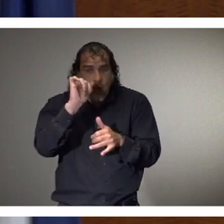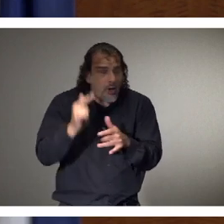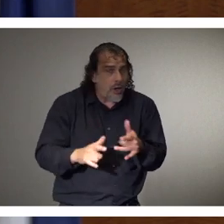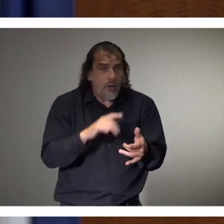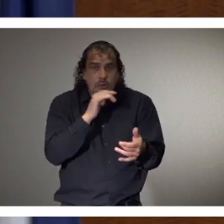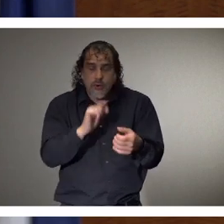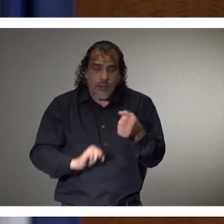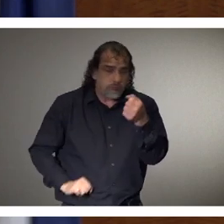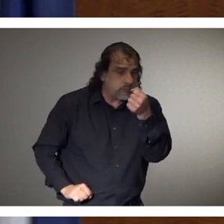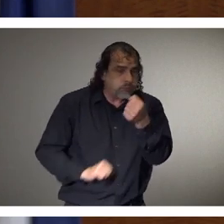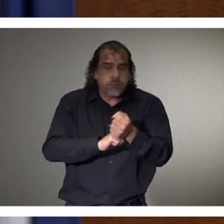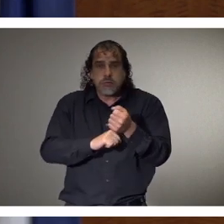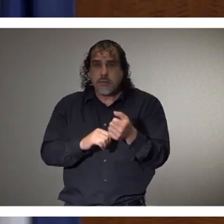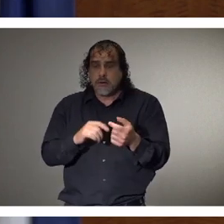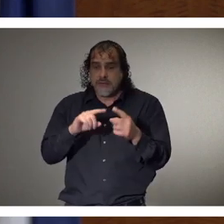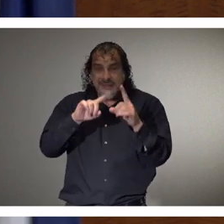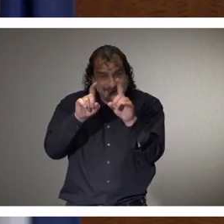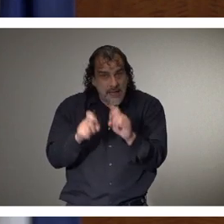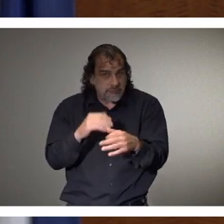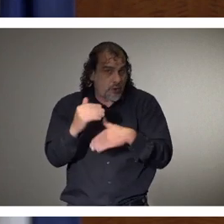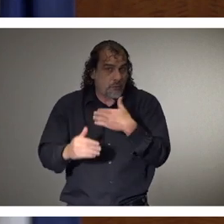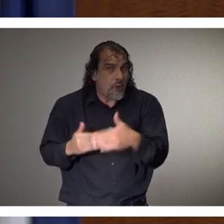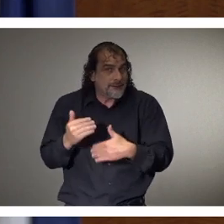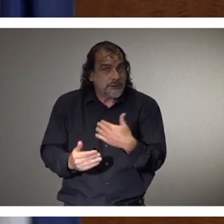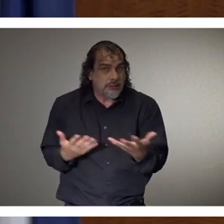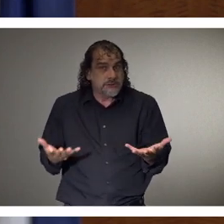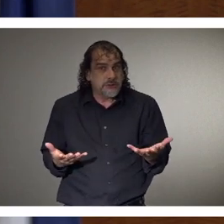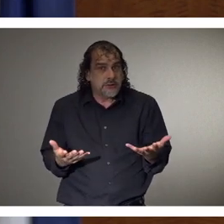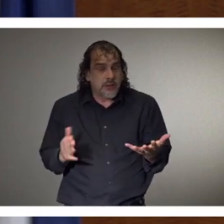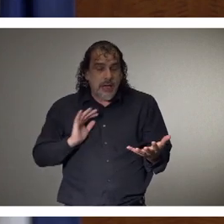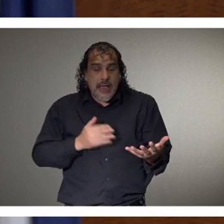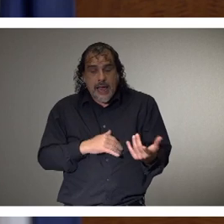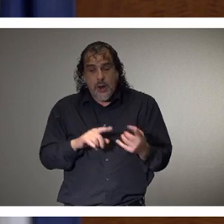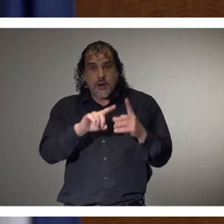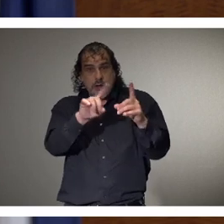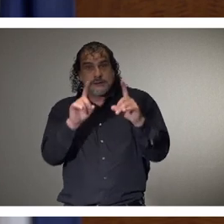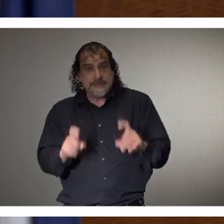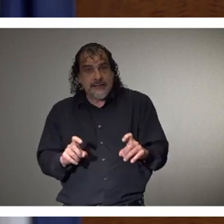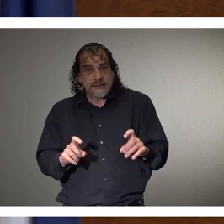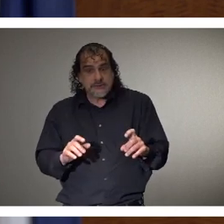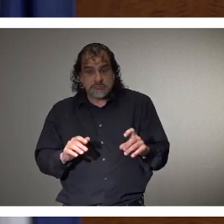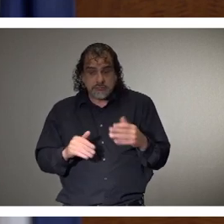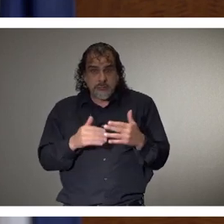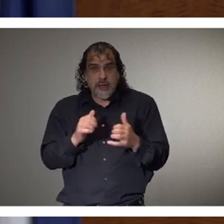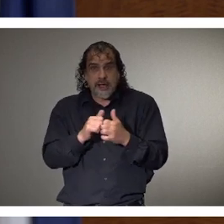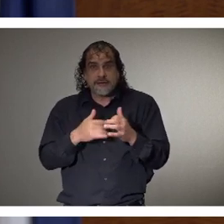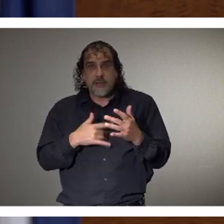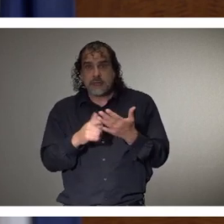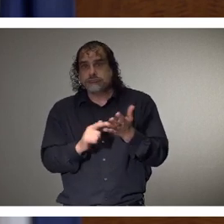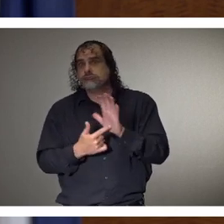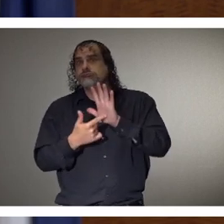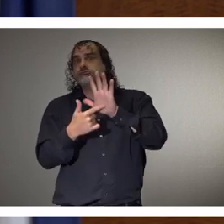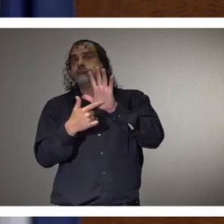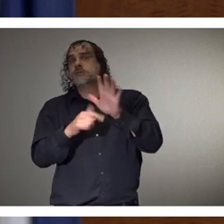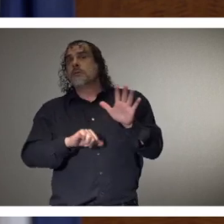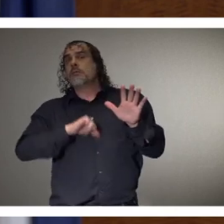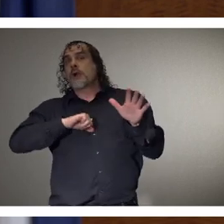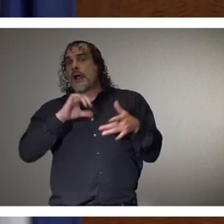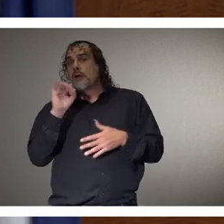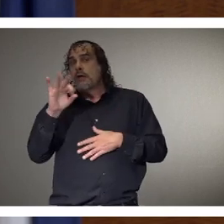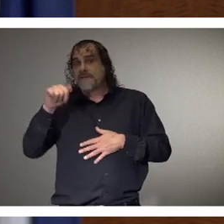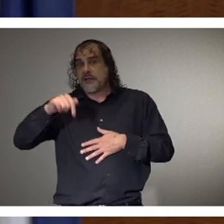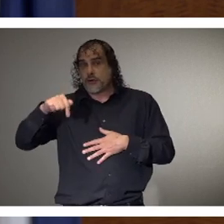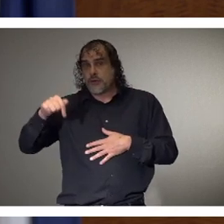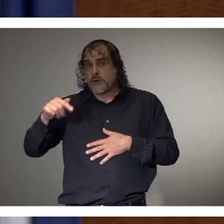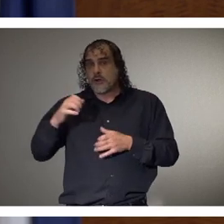in. Our testing has actually been a shining light in Mississippi when compared